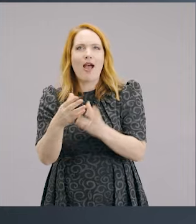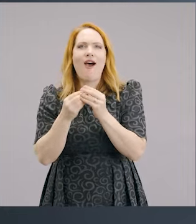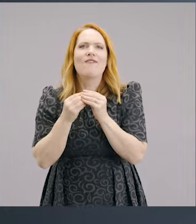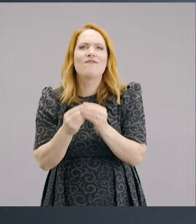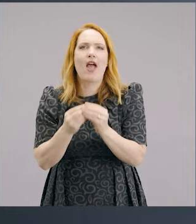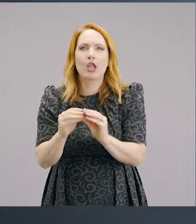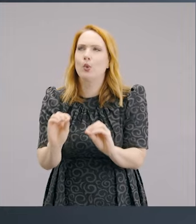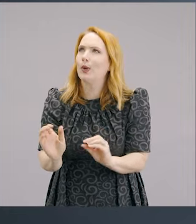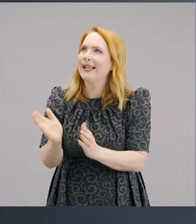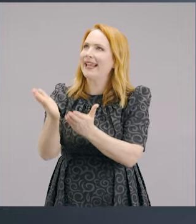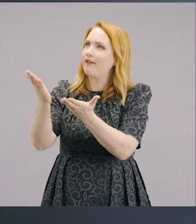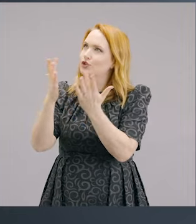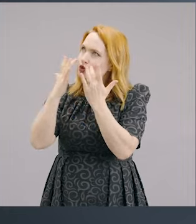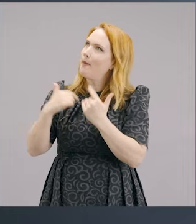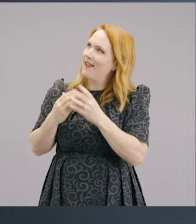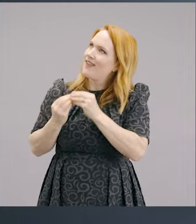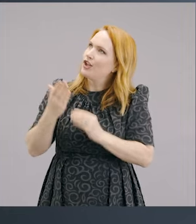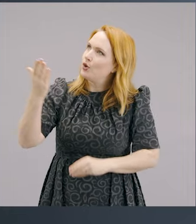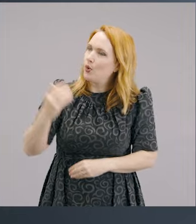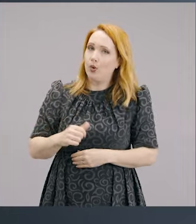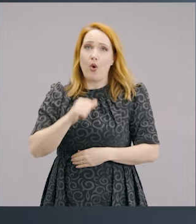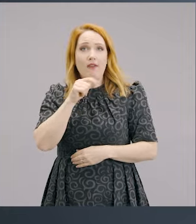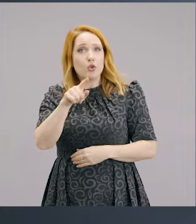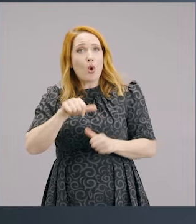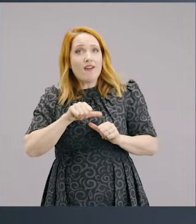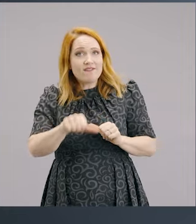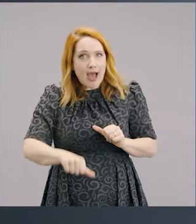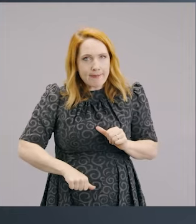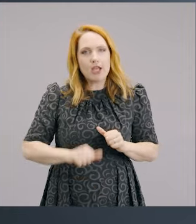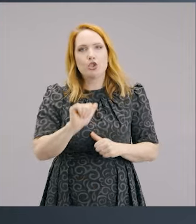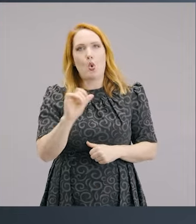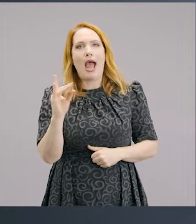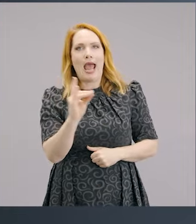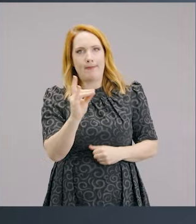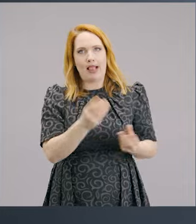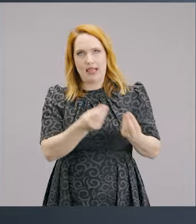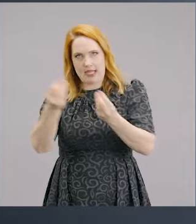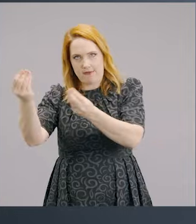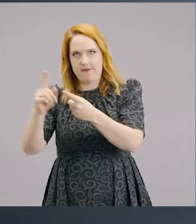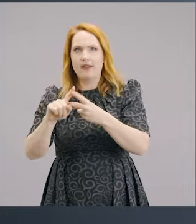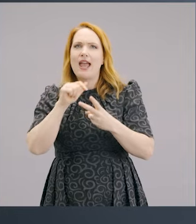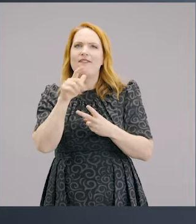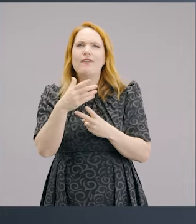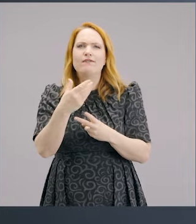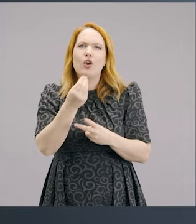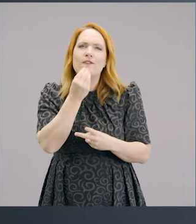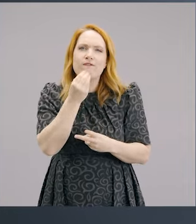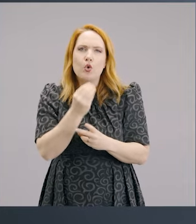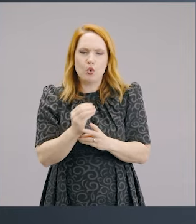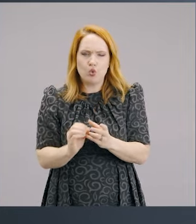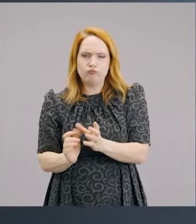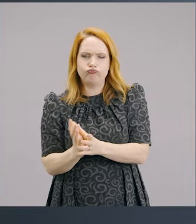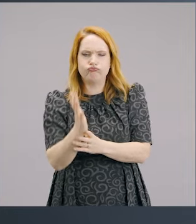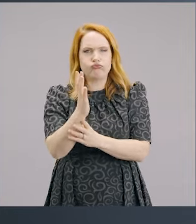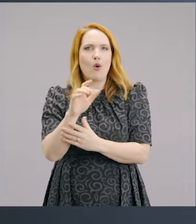to show how much you valued Him. If you were a farmer, you would bring one of your animals. If you had plantations, you'd bring some of your